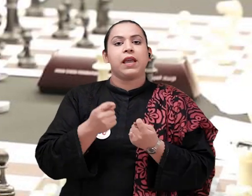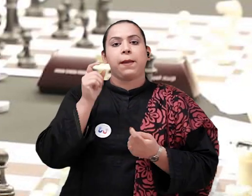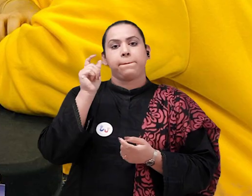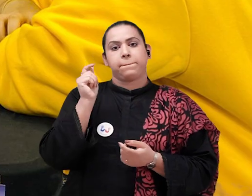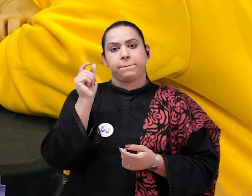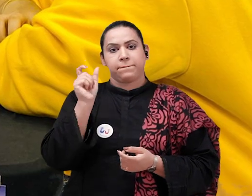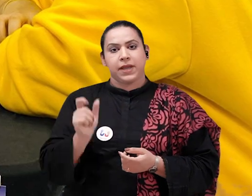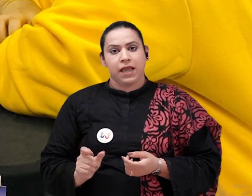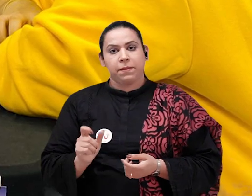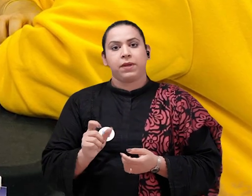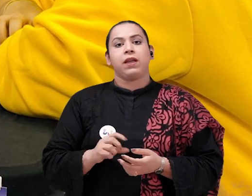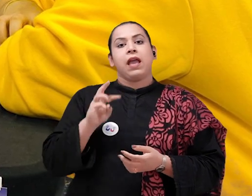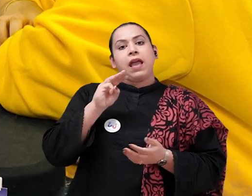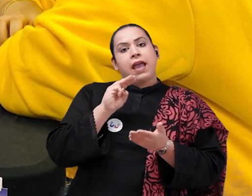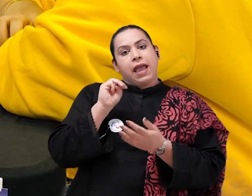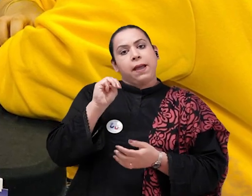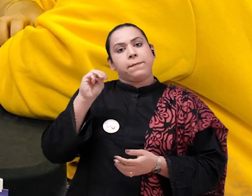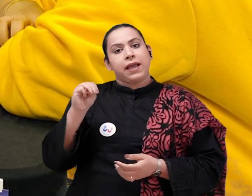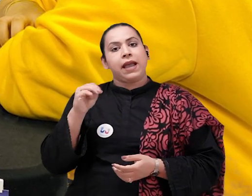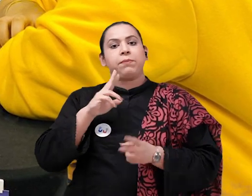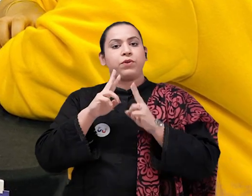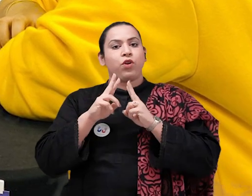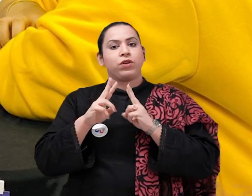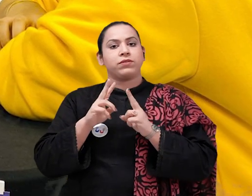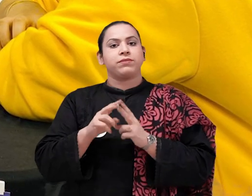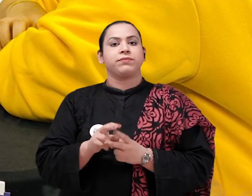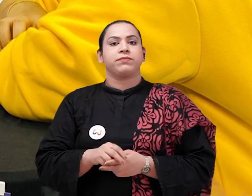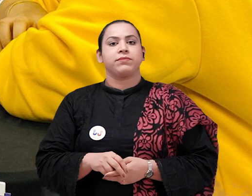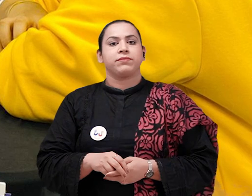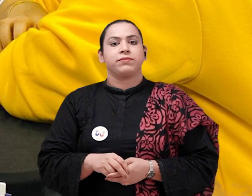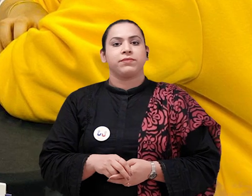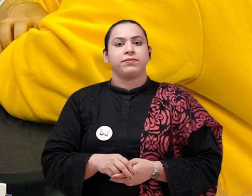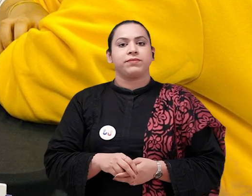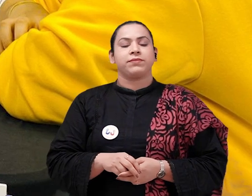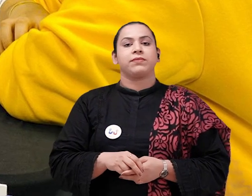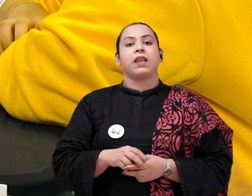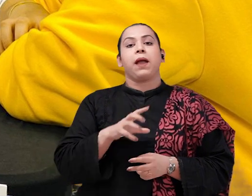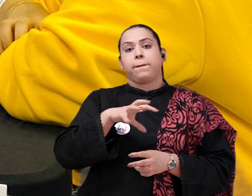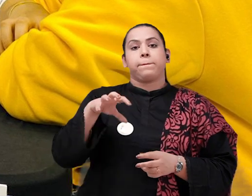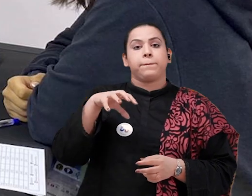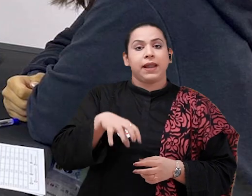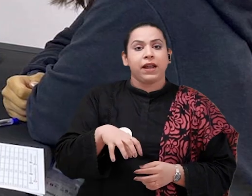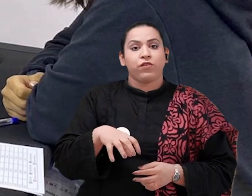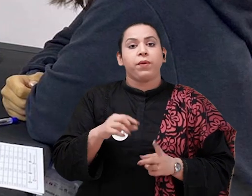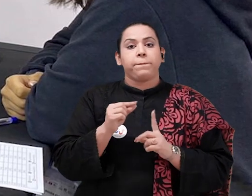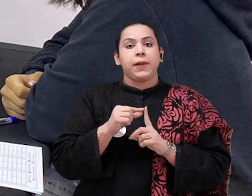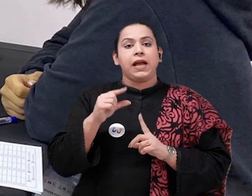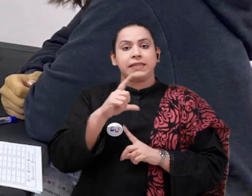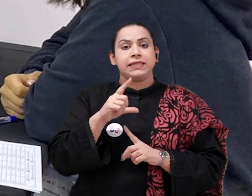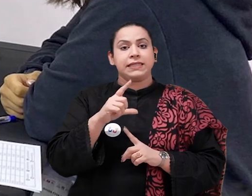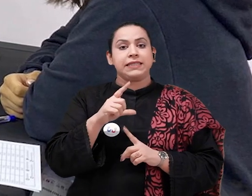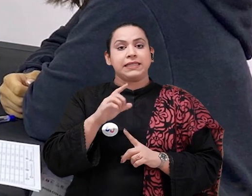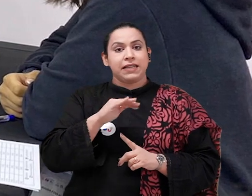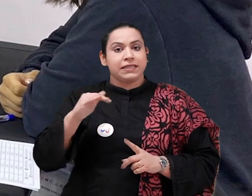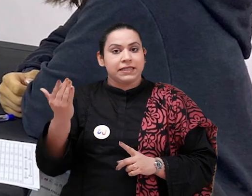M.M. Talks is a platform that is promoting talent. in And, they are